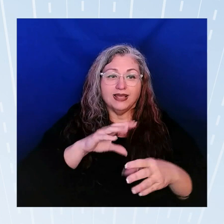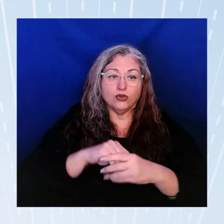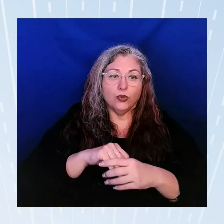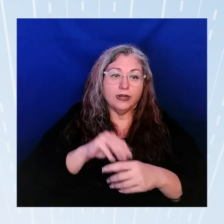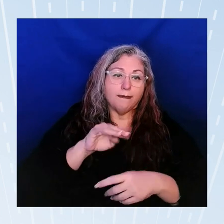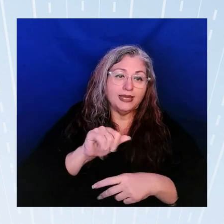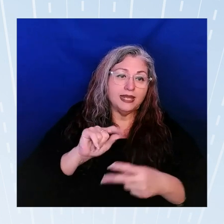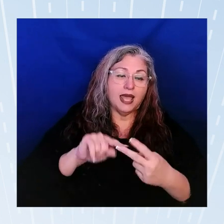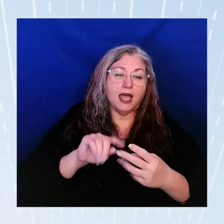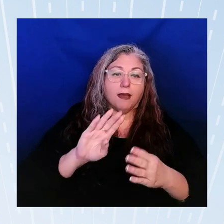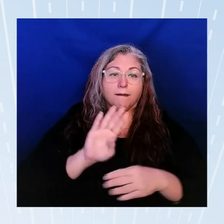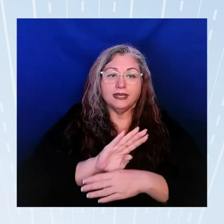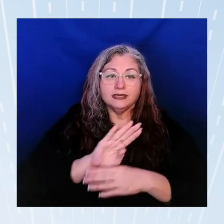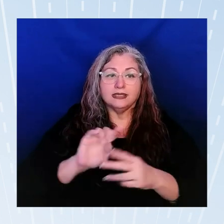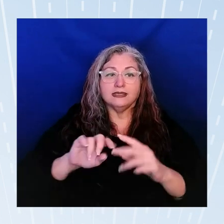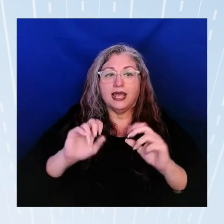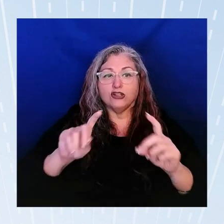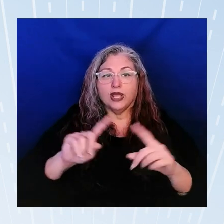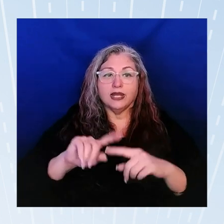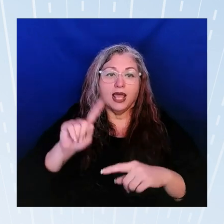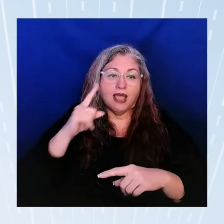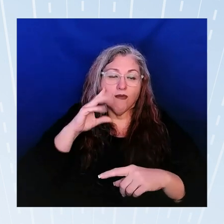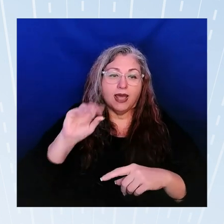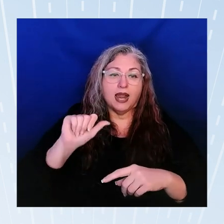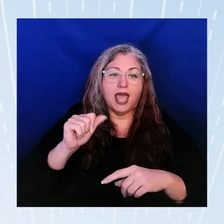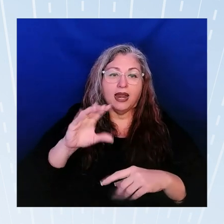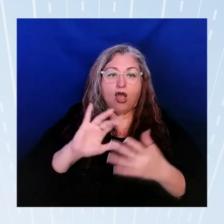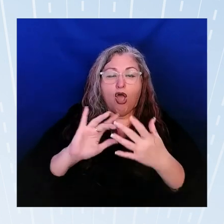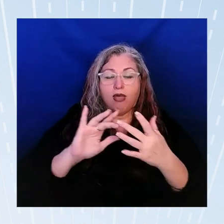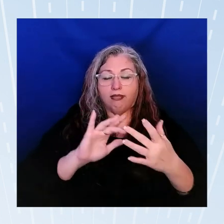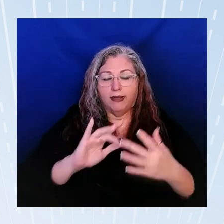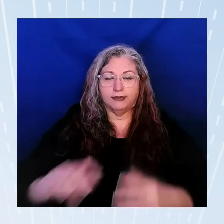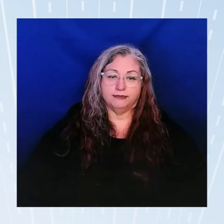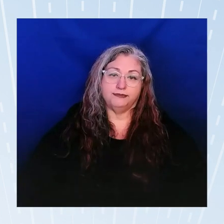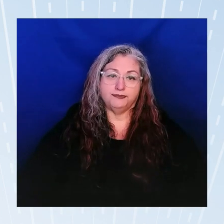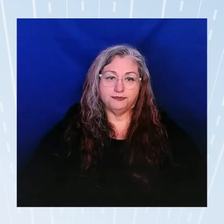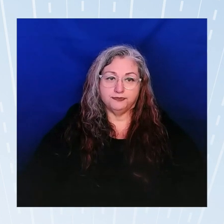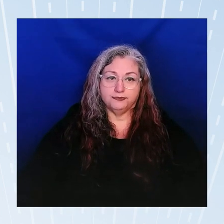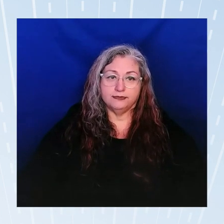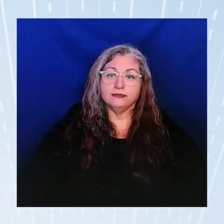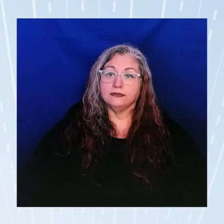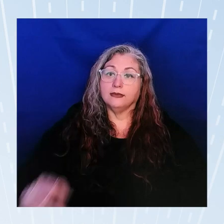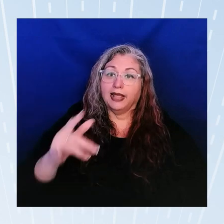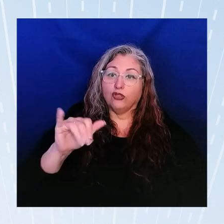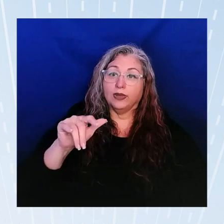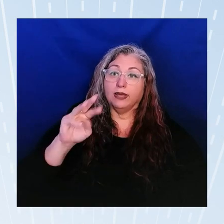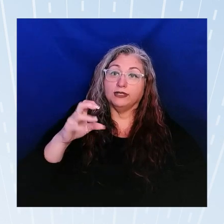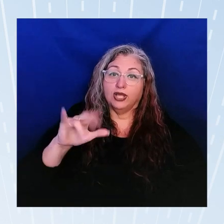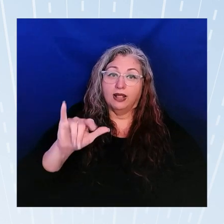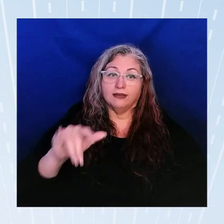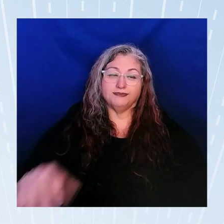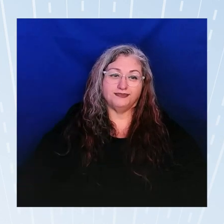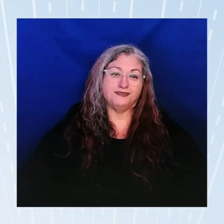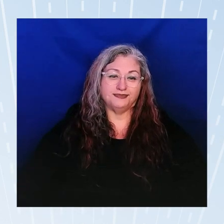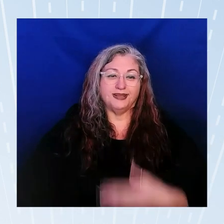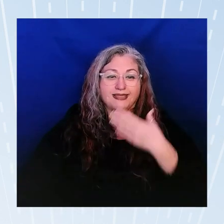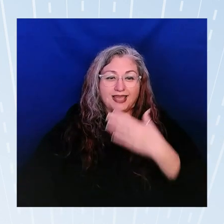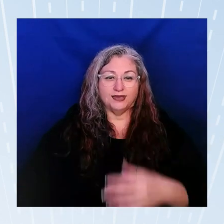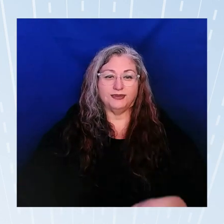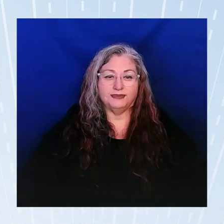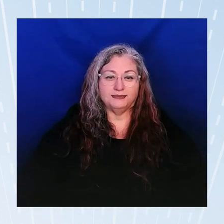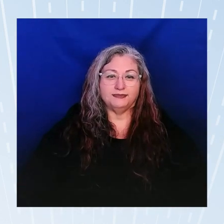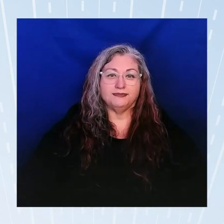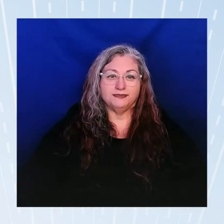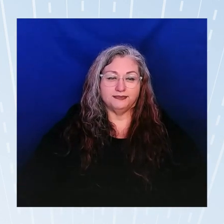business education government and online forums thank you thank you appreciate that um